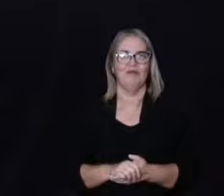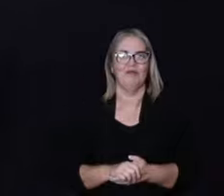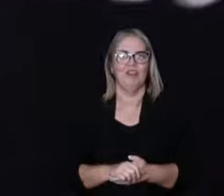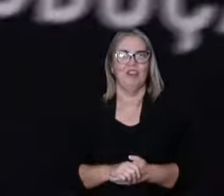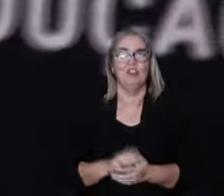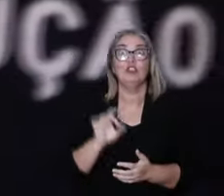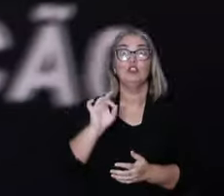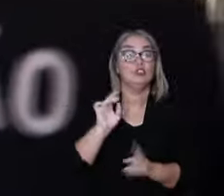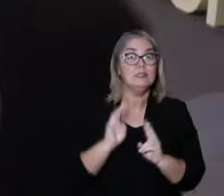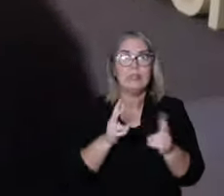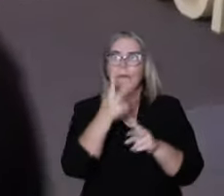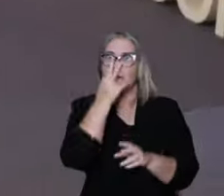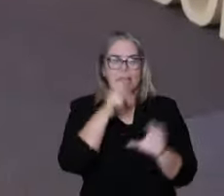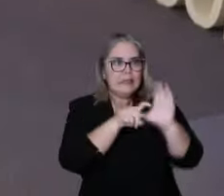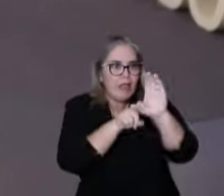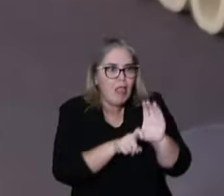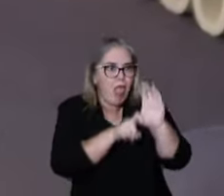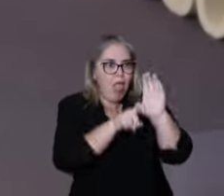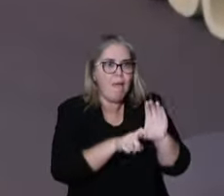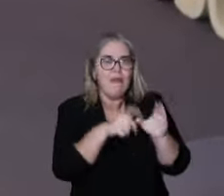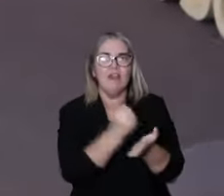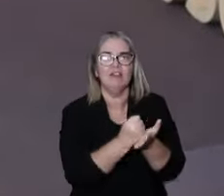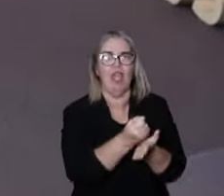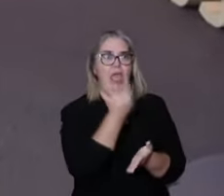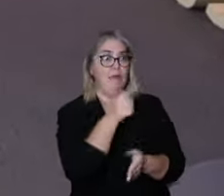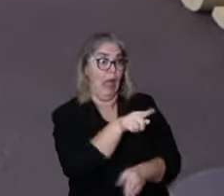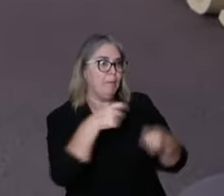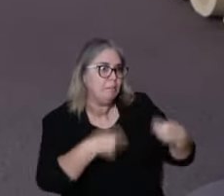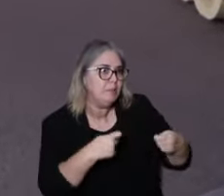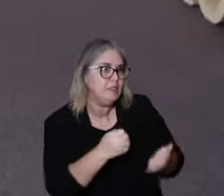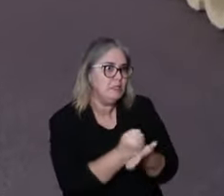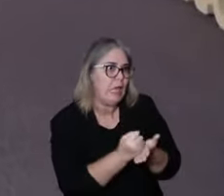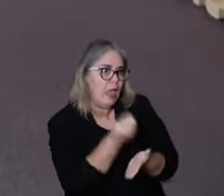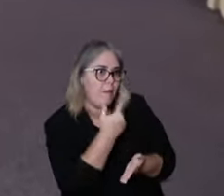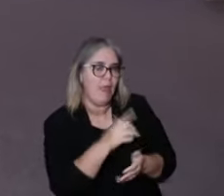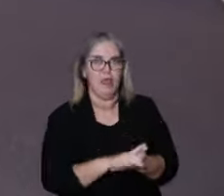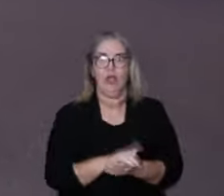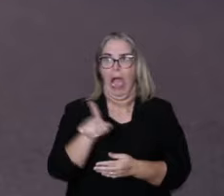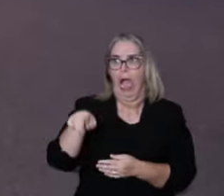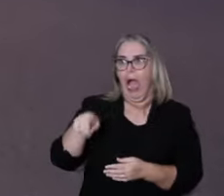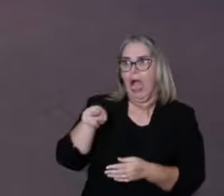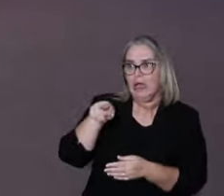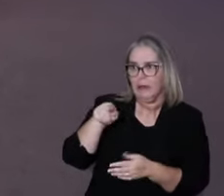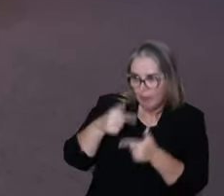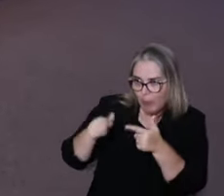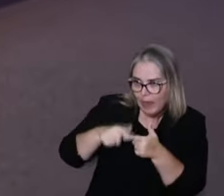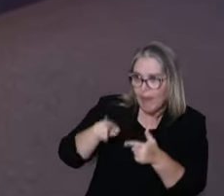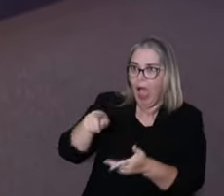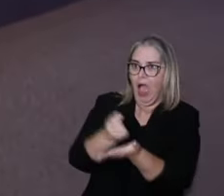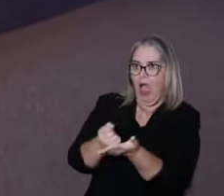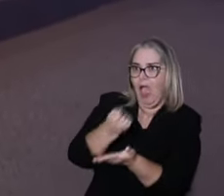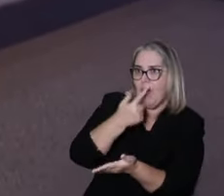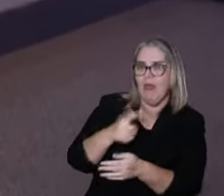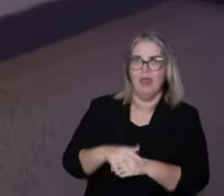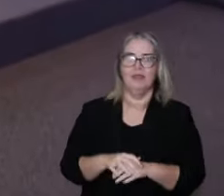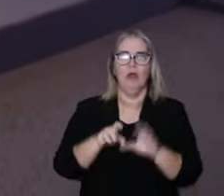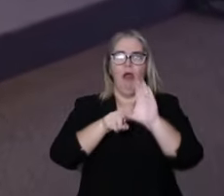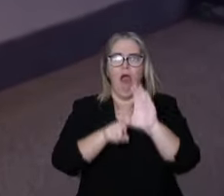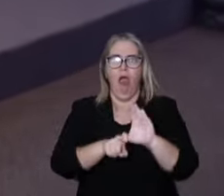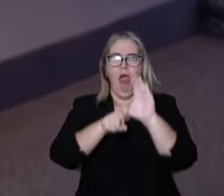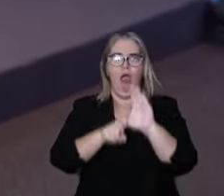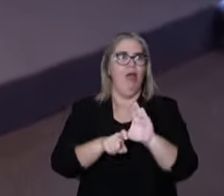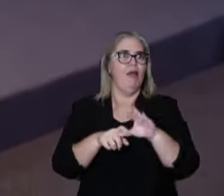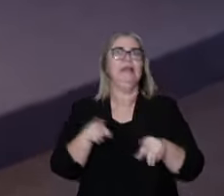idea that for anything of the daily routine life, there's a medicine or a substance. This